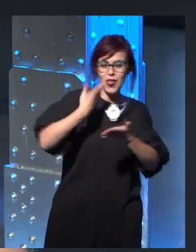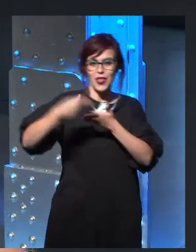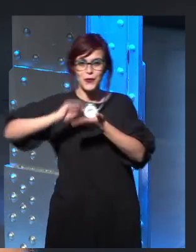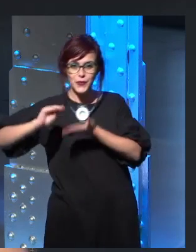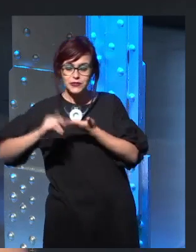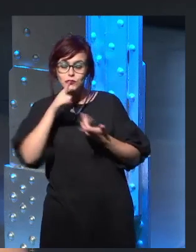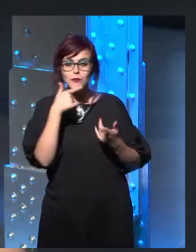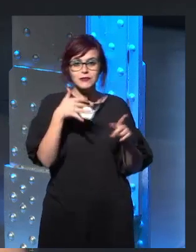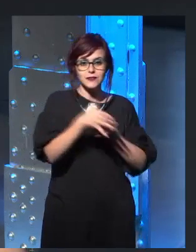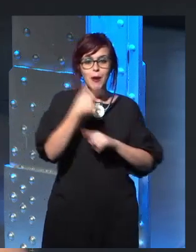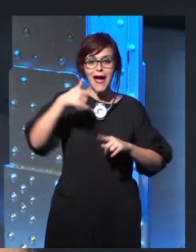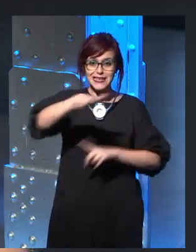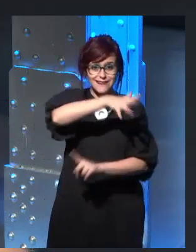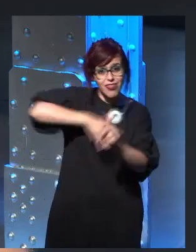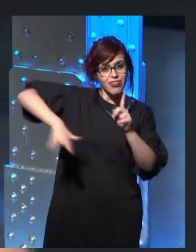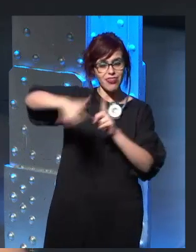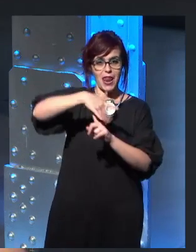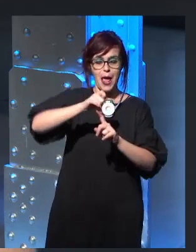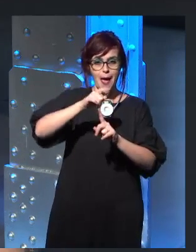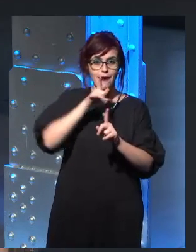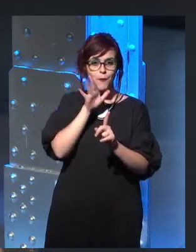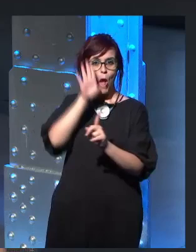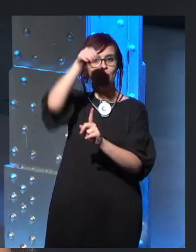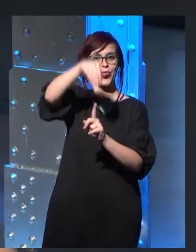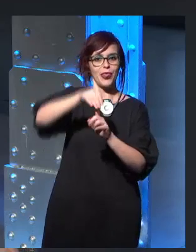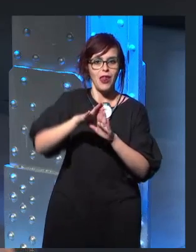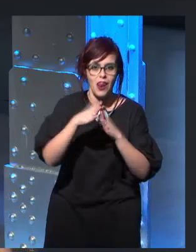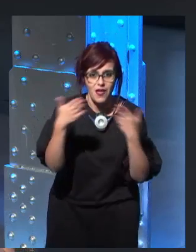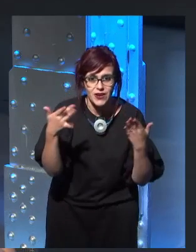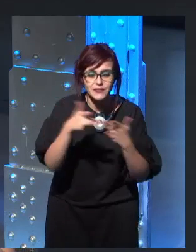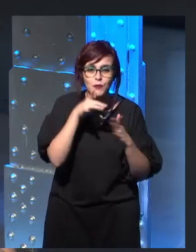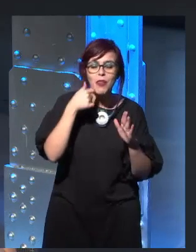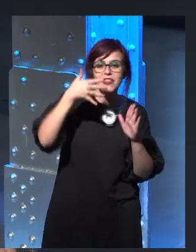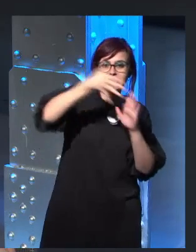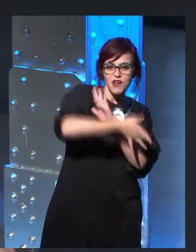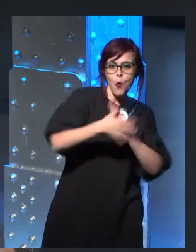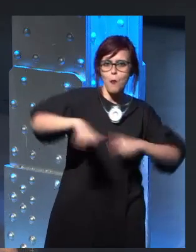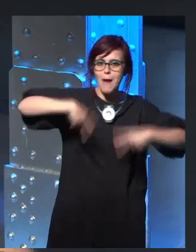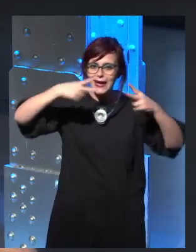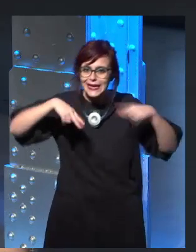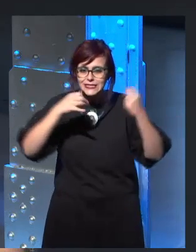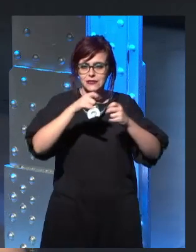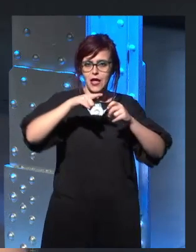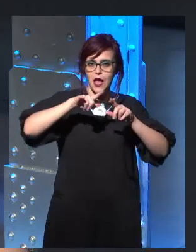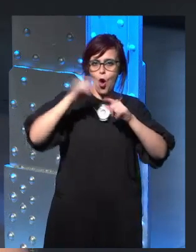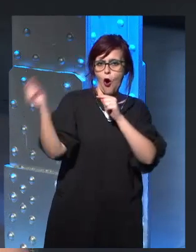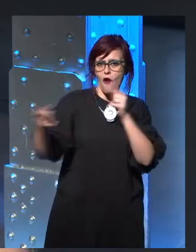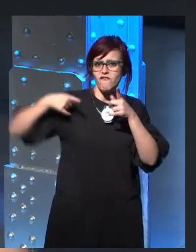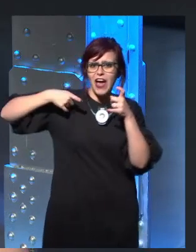likes to describe everything, whether it's a battle or a feast. He likes to describe it all in a lot of detail.